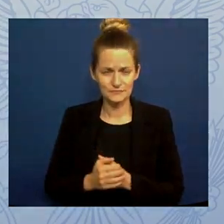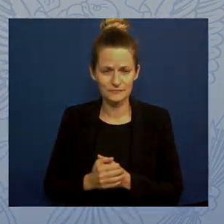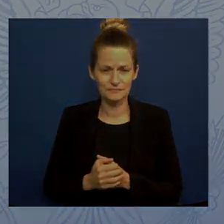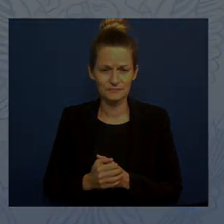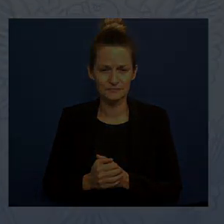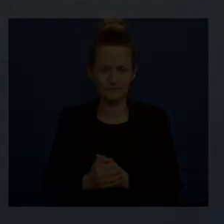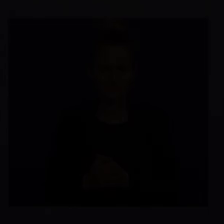And I And really